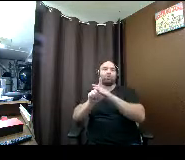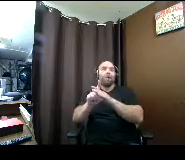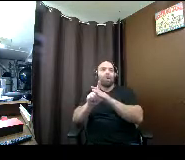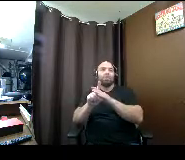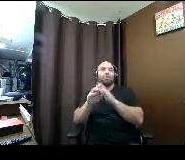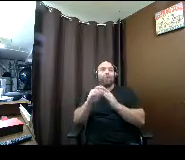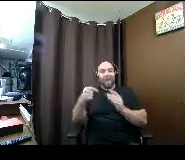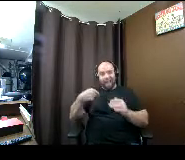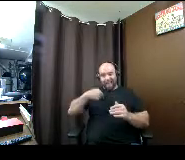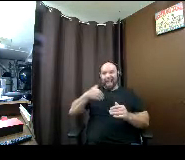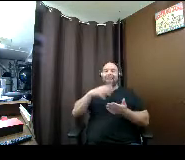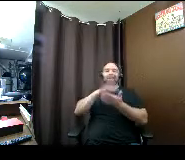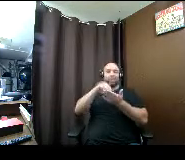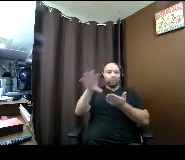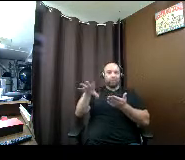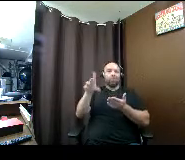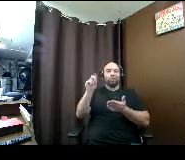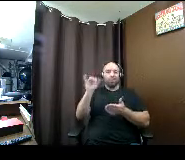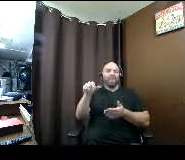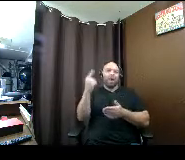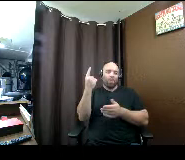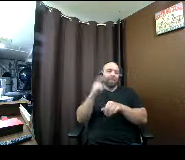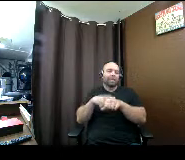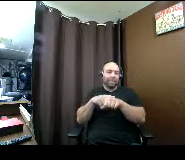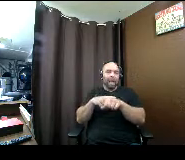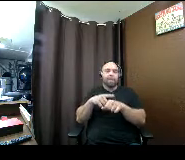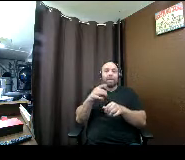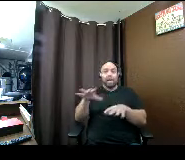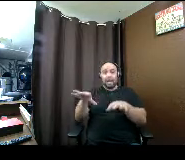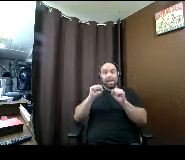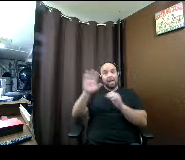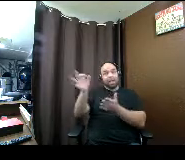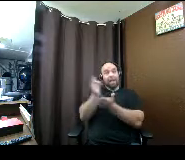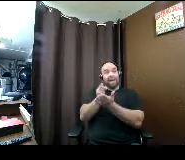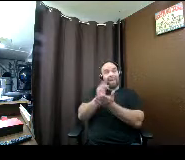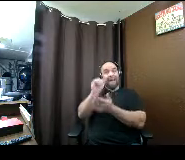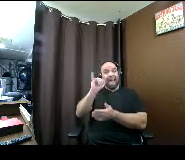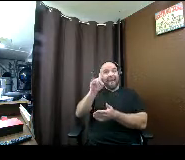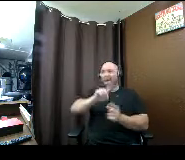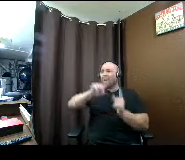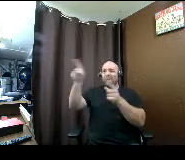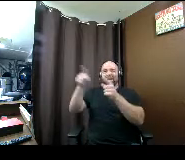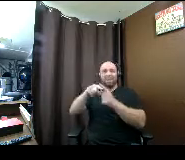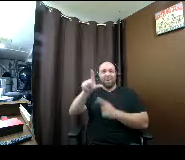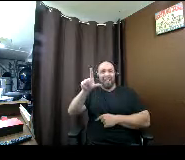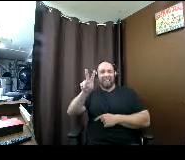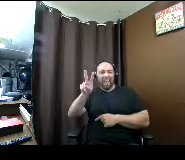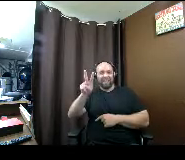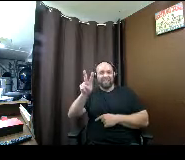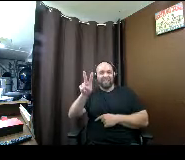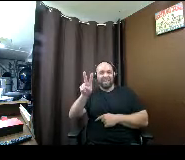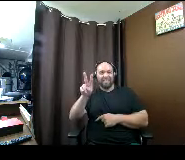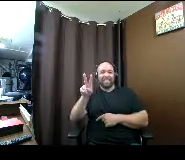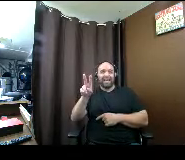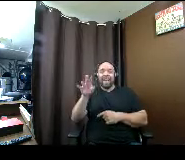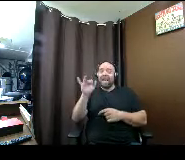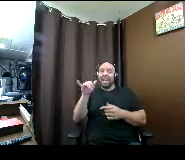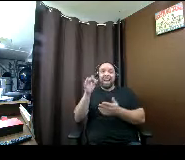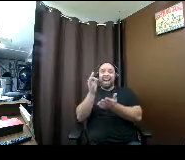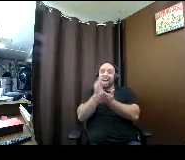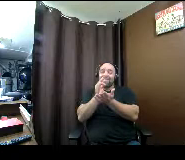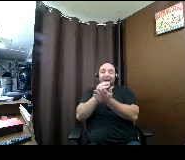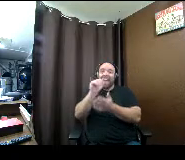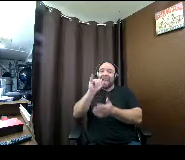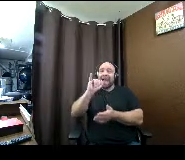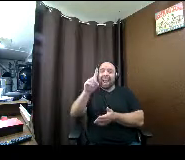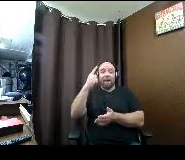student do this once um they took their financial aid money and they went to vegas guess what financial aid is for not for